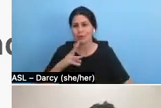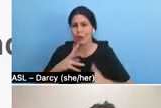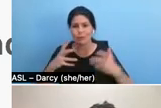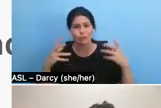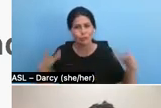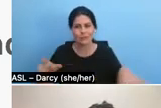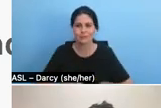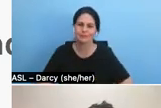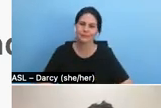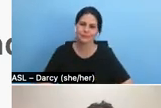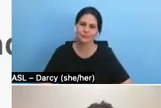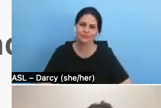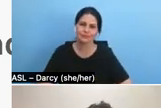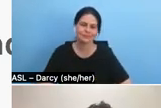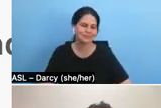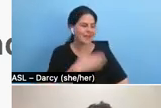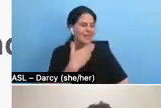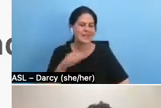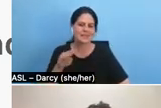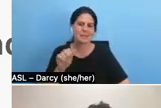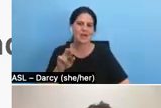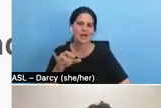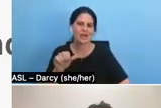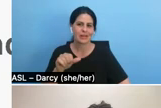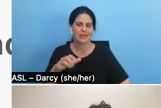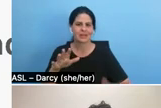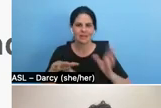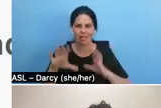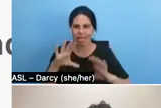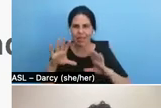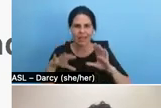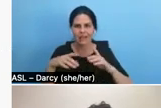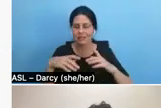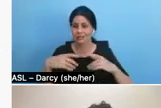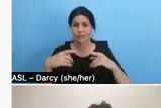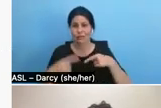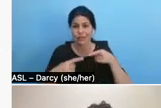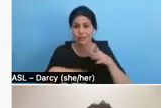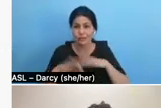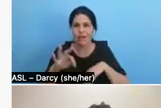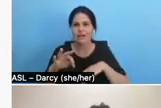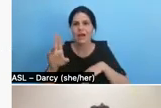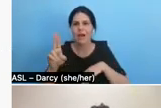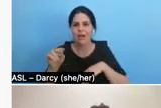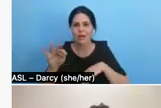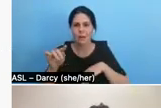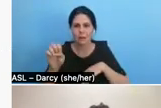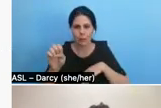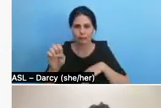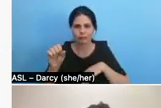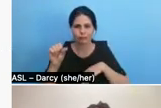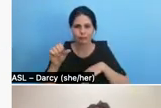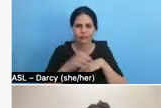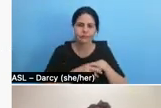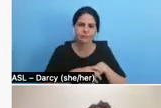All right. Thanks Maria. Took me a bit to find my unmute button there. Um, so we're going